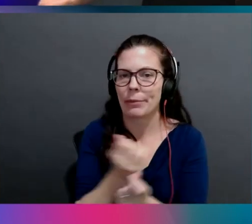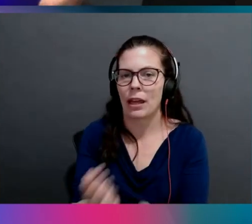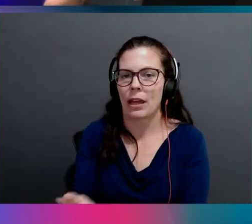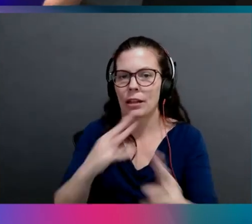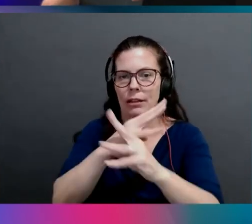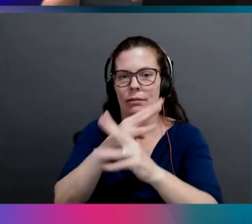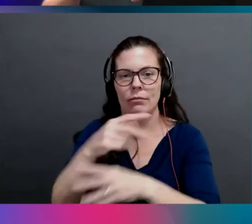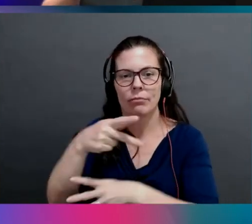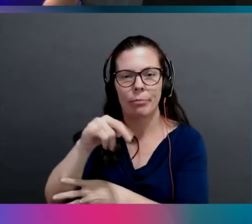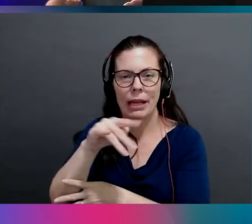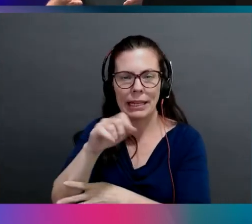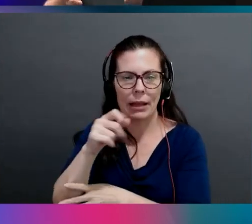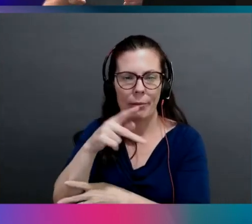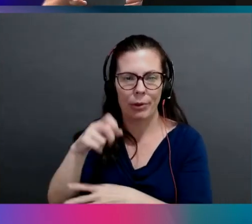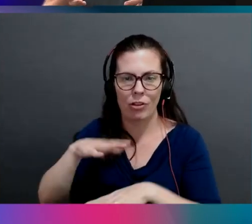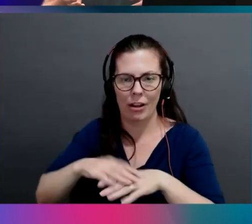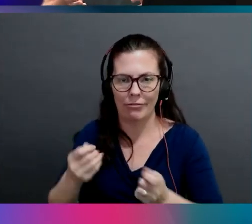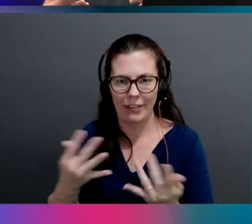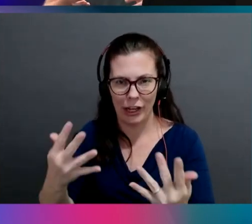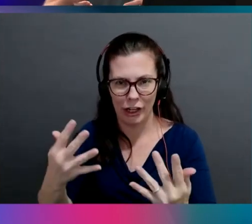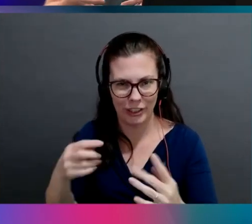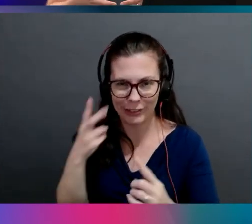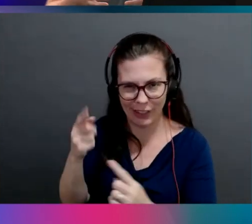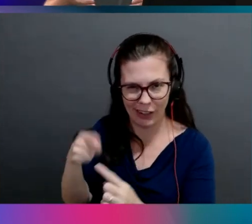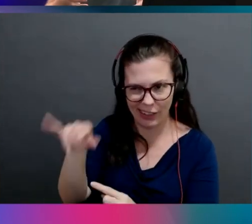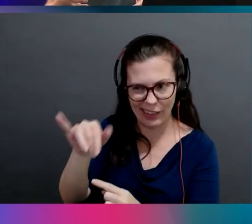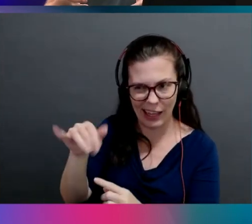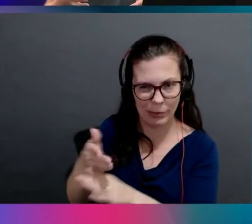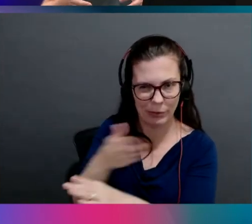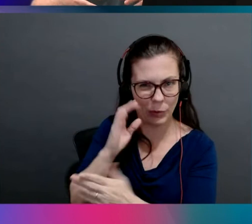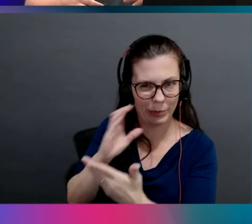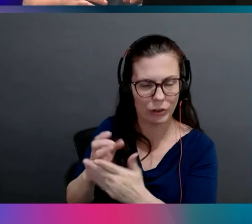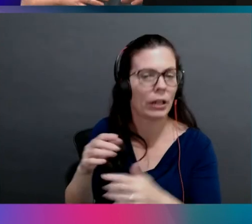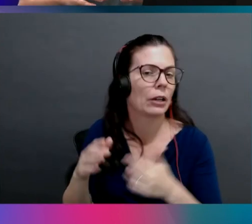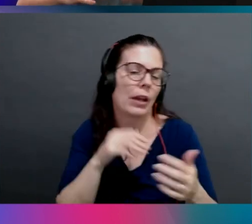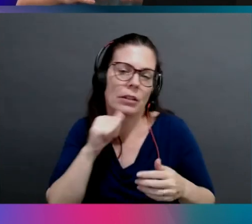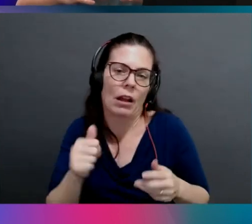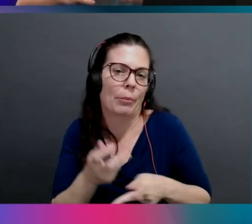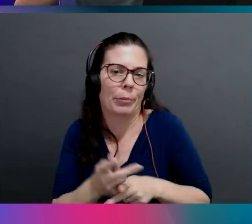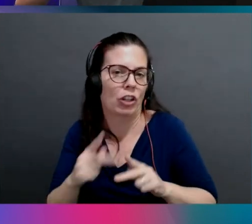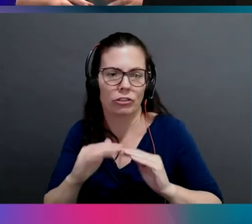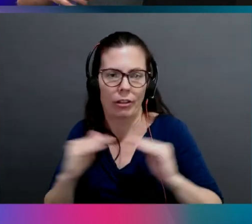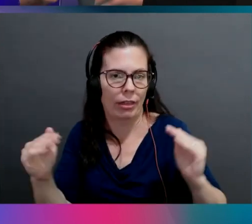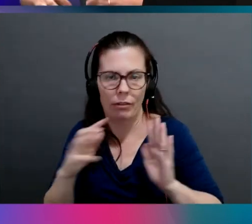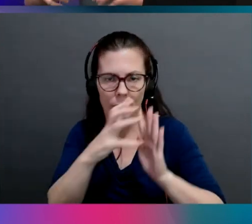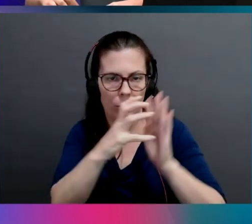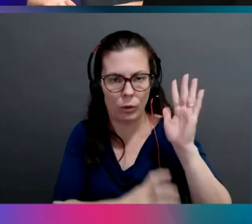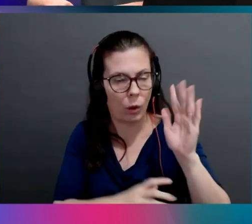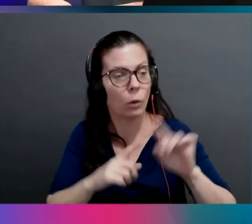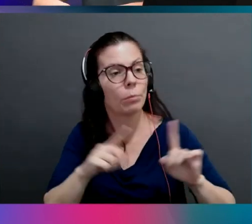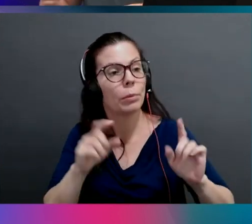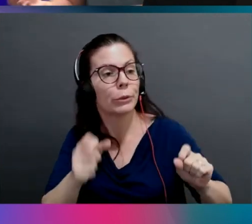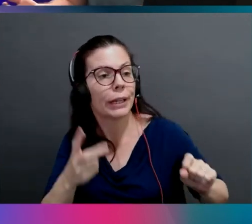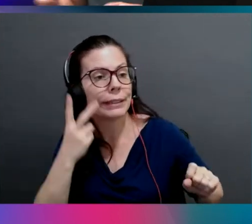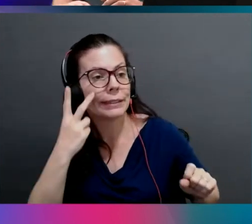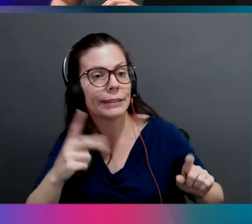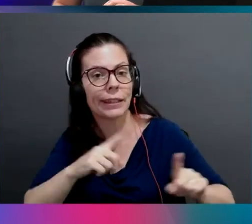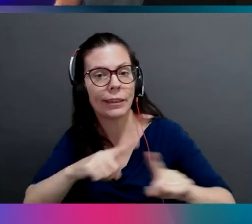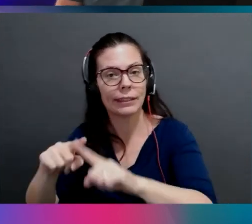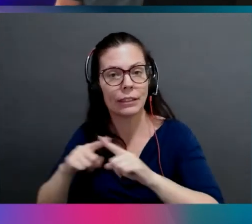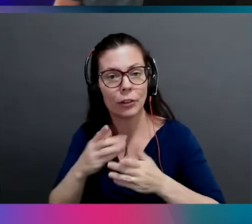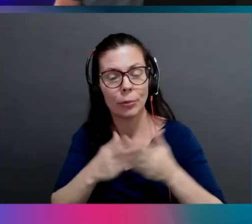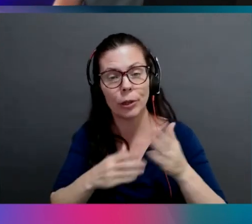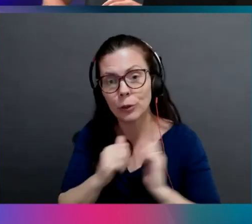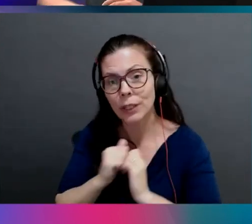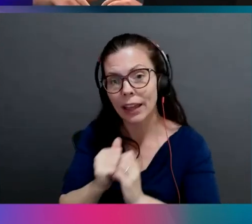Um, obviously this is, you know, not necessarily production level code, but it's the idea that you can see how these different pieces together. And when someone says, Hey, I